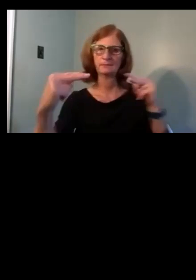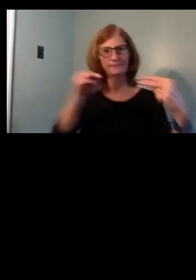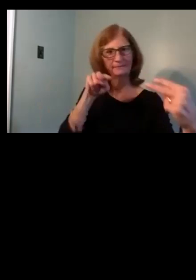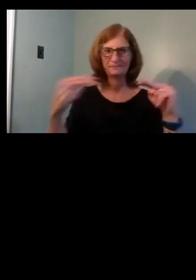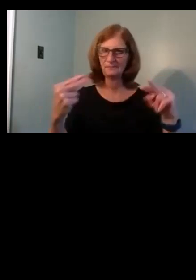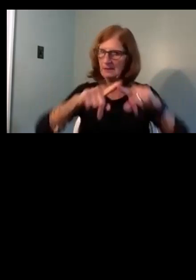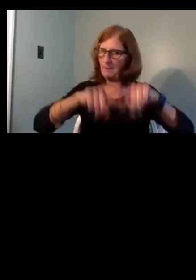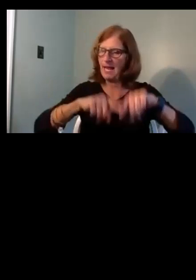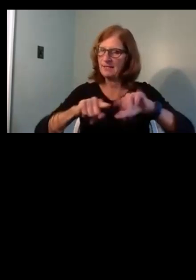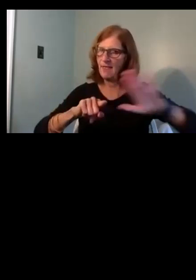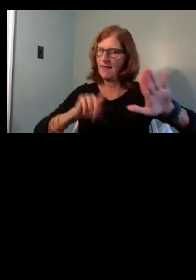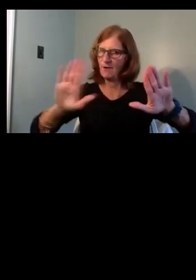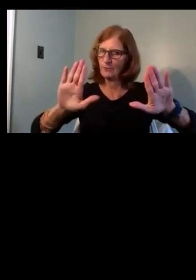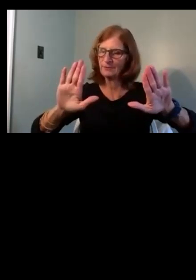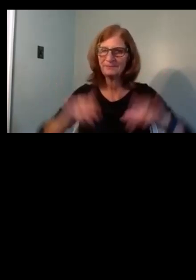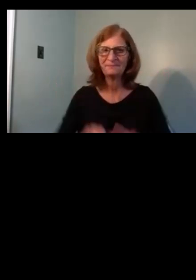their priorities.